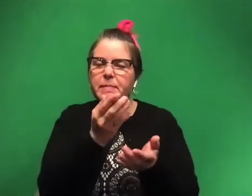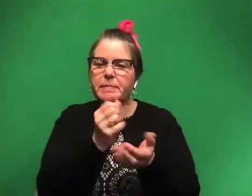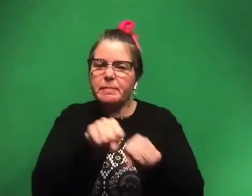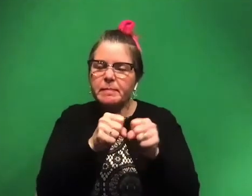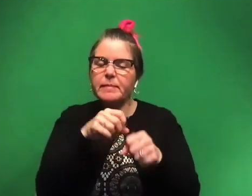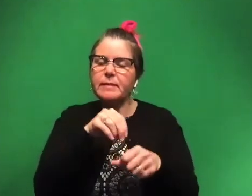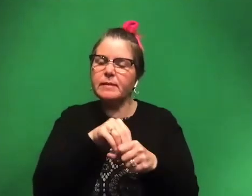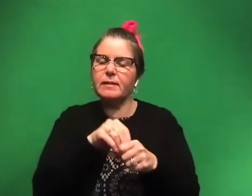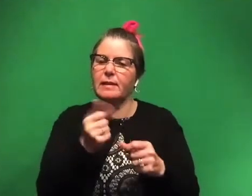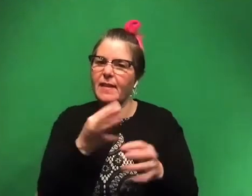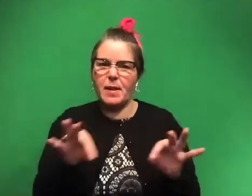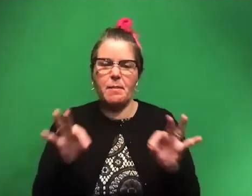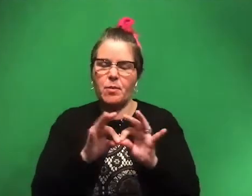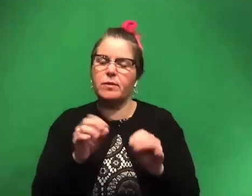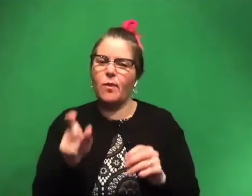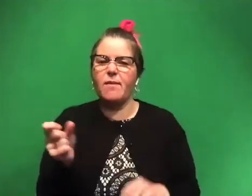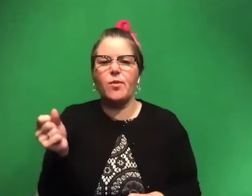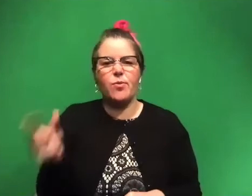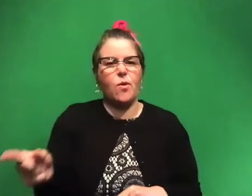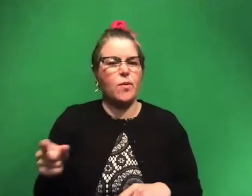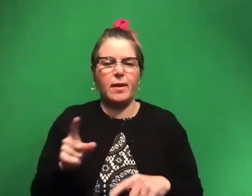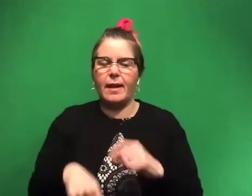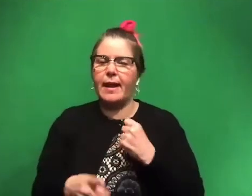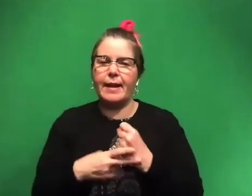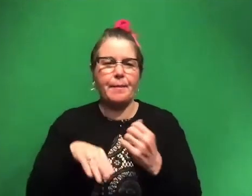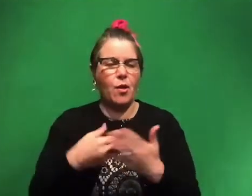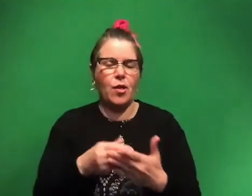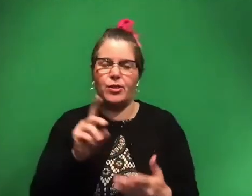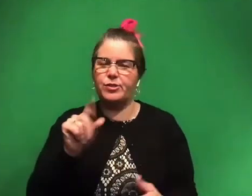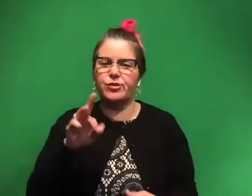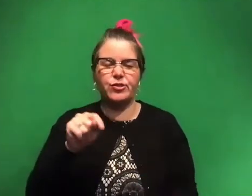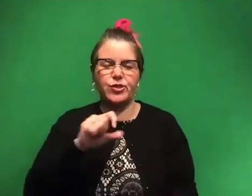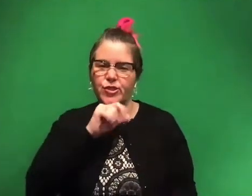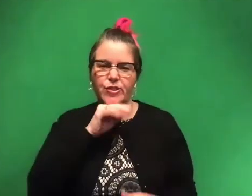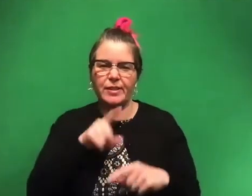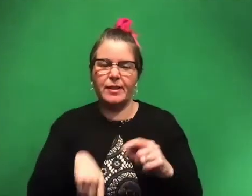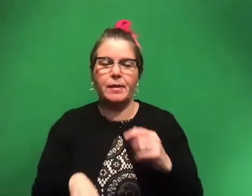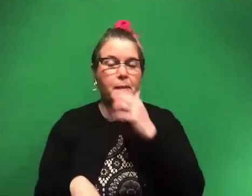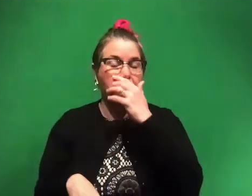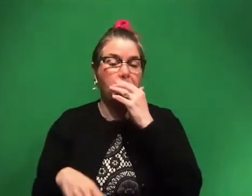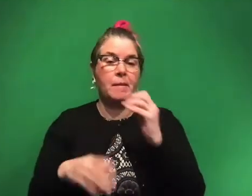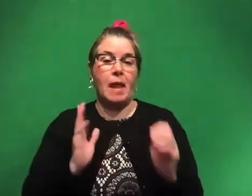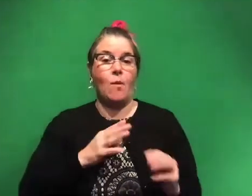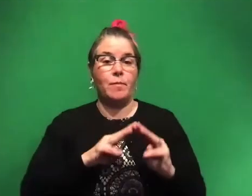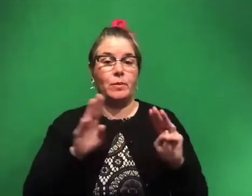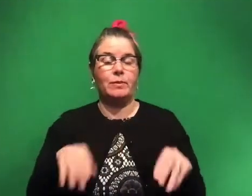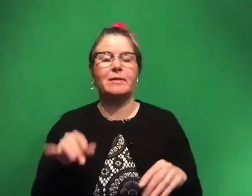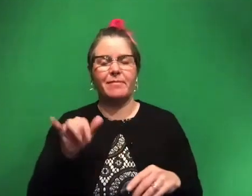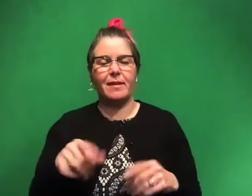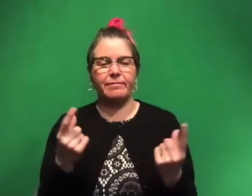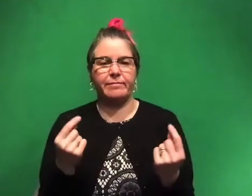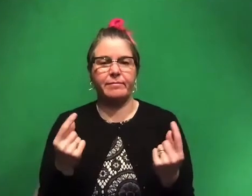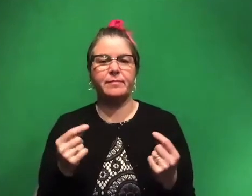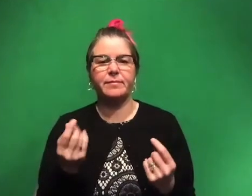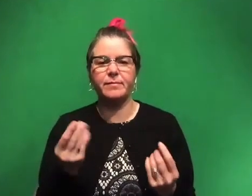Uh, we have to throw it away because we can't keep all the dirt. Now at the Perot Museum, that's what we do because we, that's kind of what the